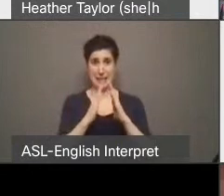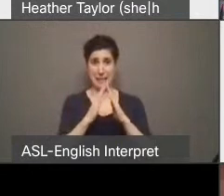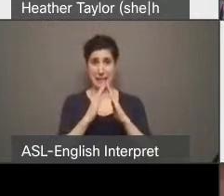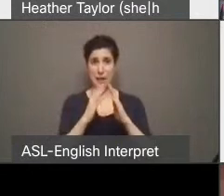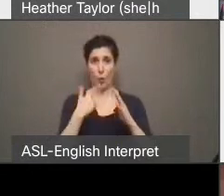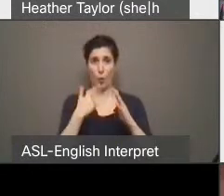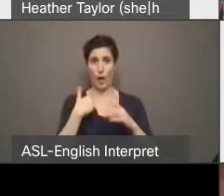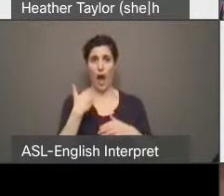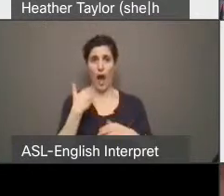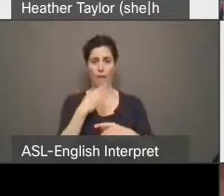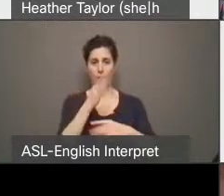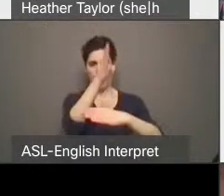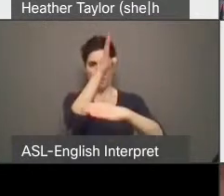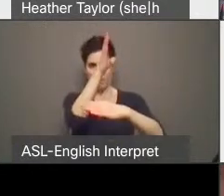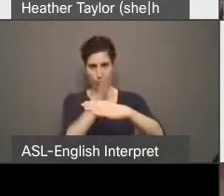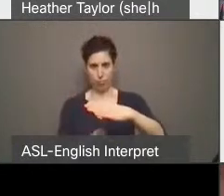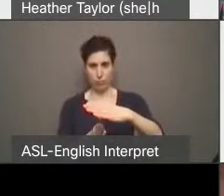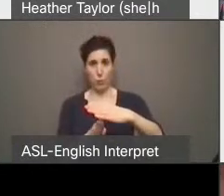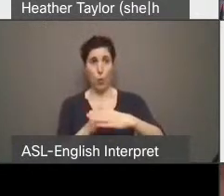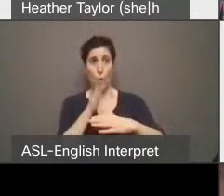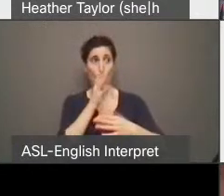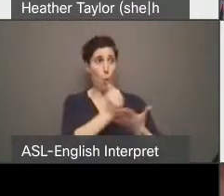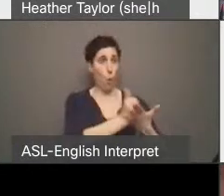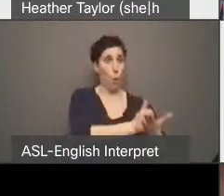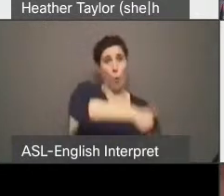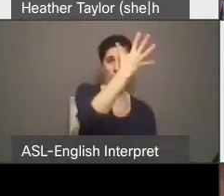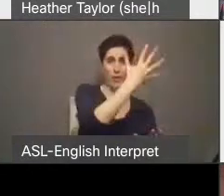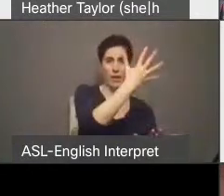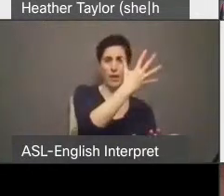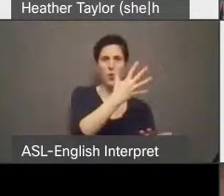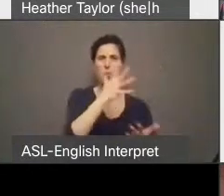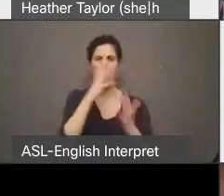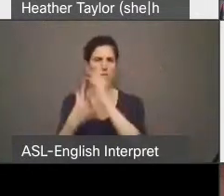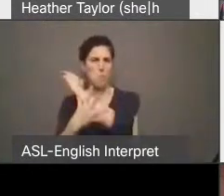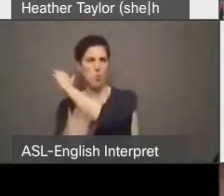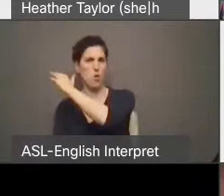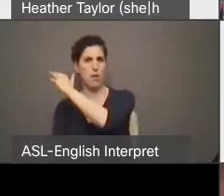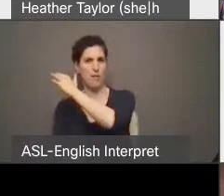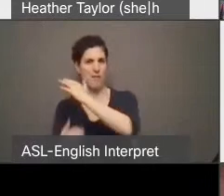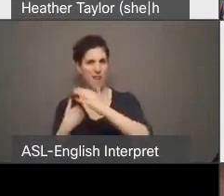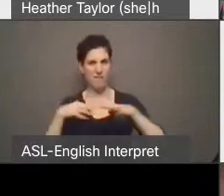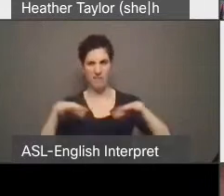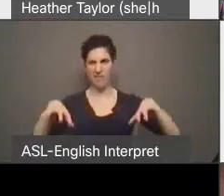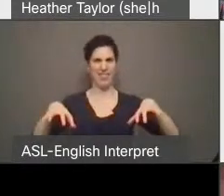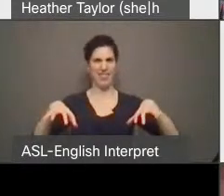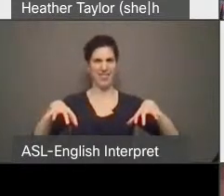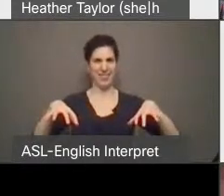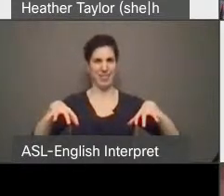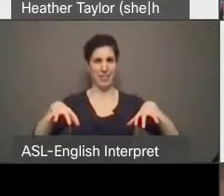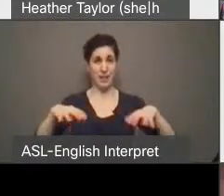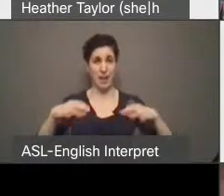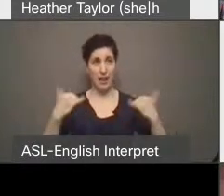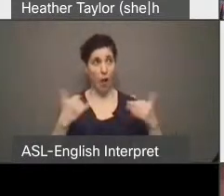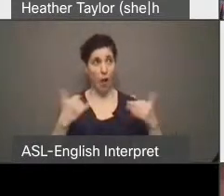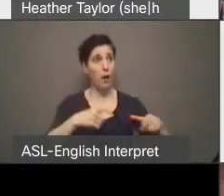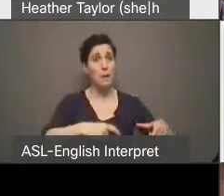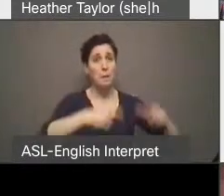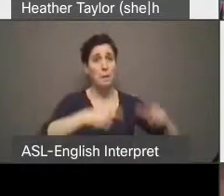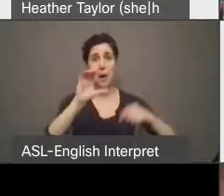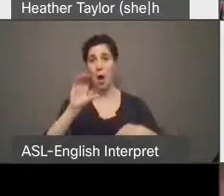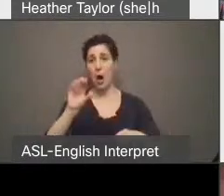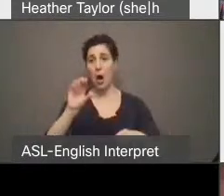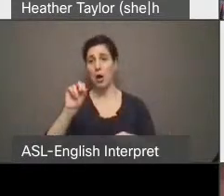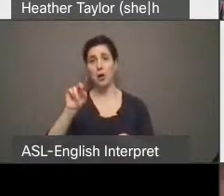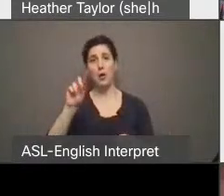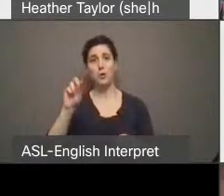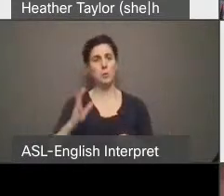wealthy and, and, and the extremely impoverished. I can see that there are a lot of condos going up in the city and Toronto is being called